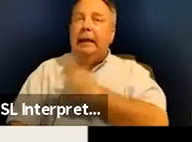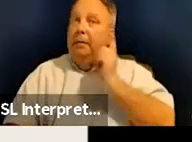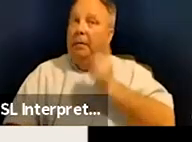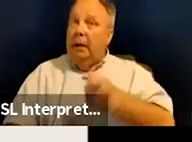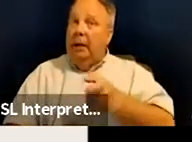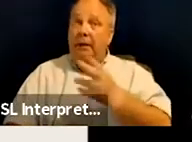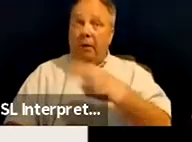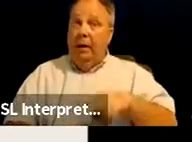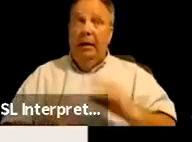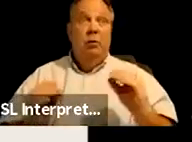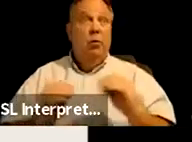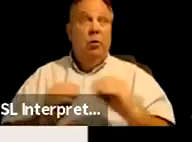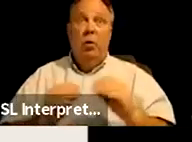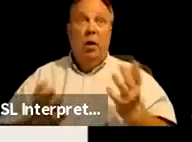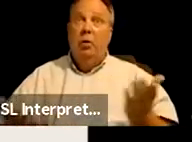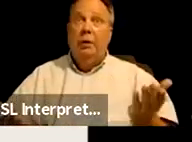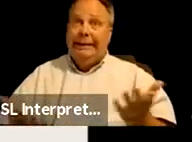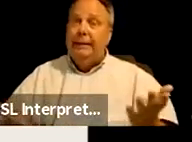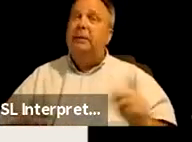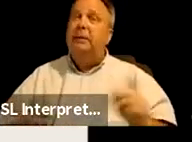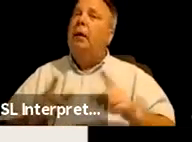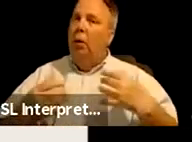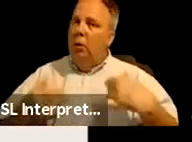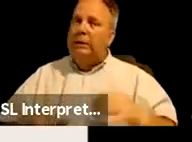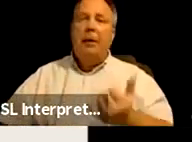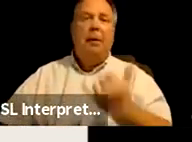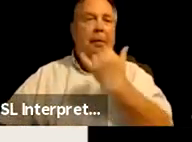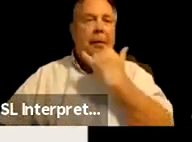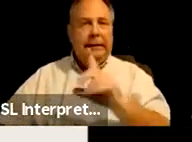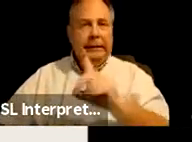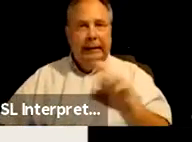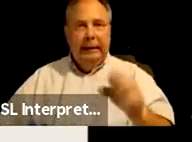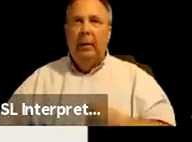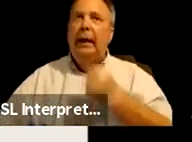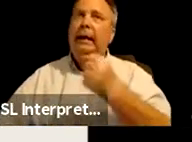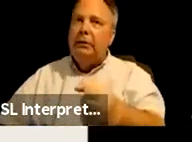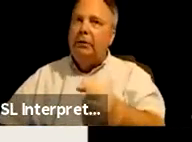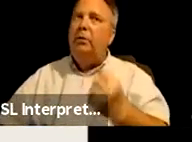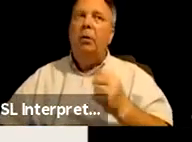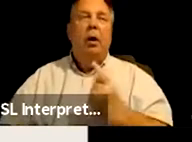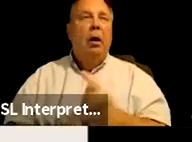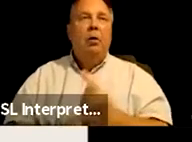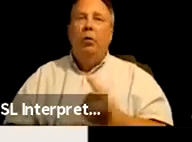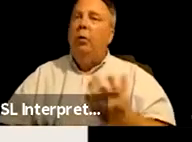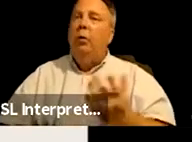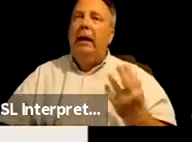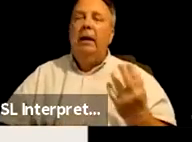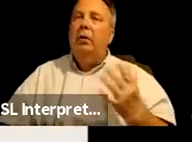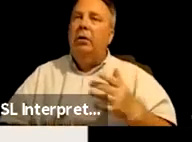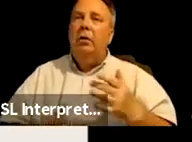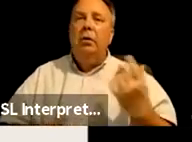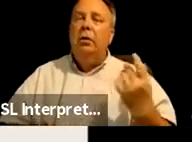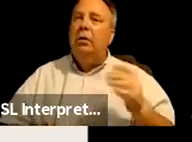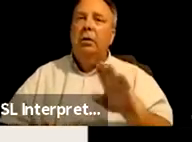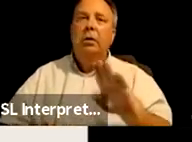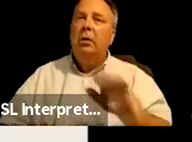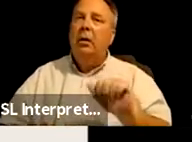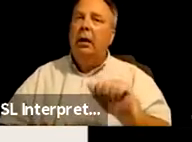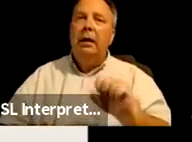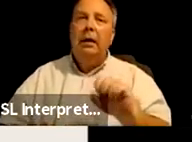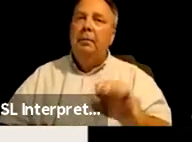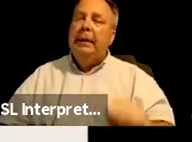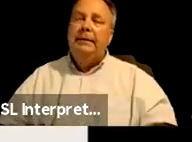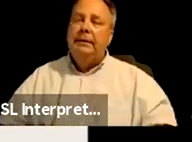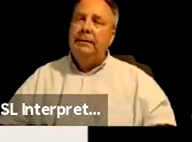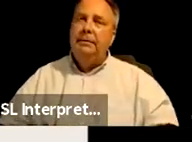no longer exist, we're still being misdiagnosed and institutionalized on a regular basis. You know, I'll,